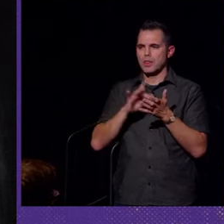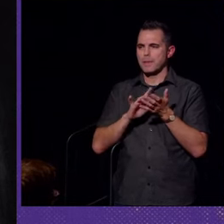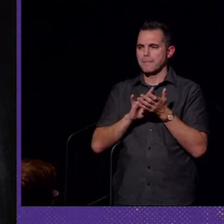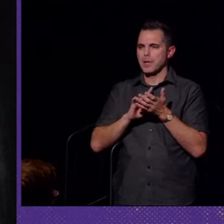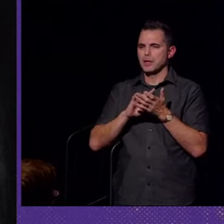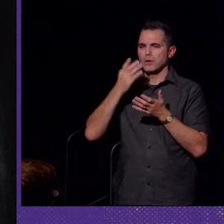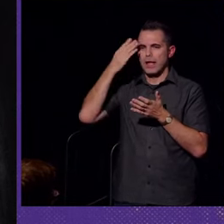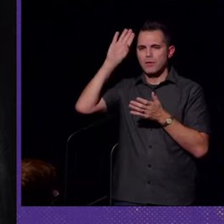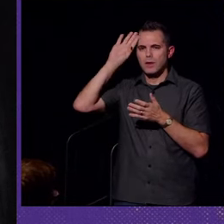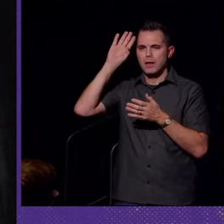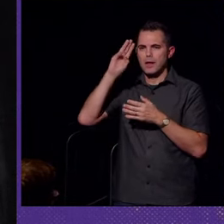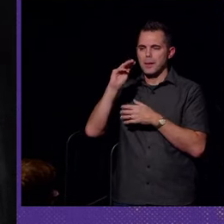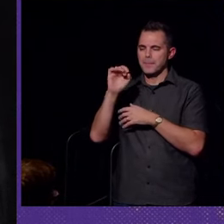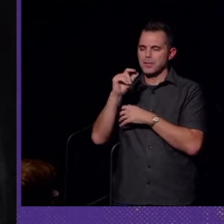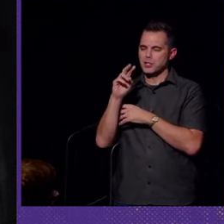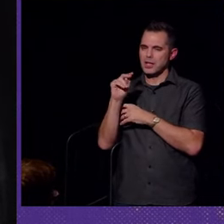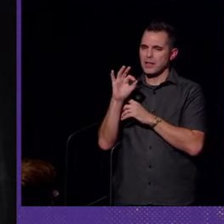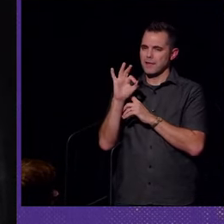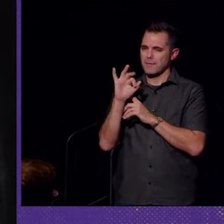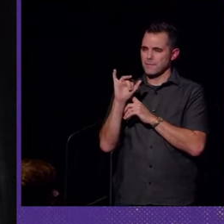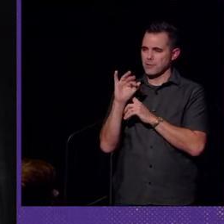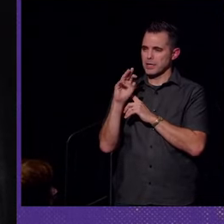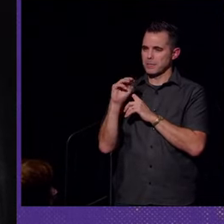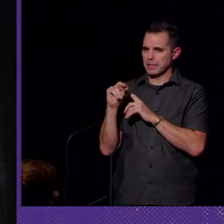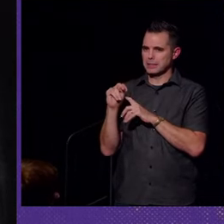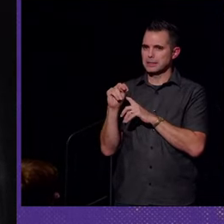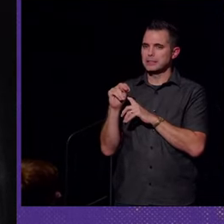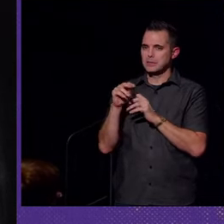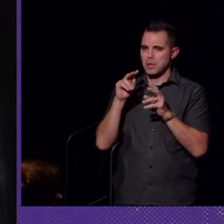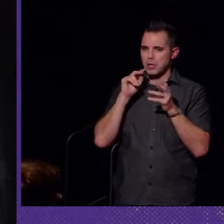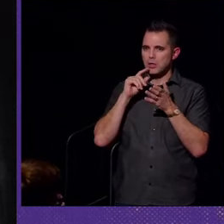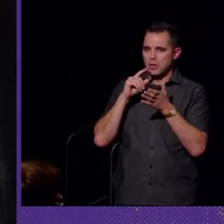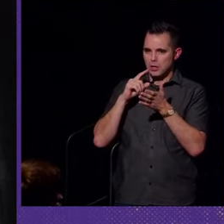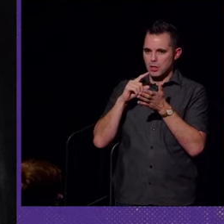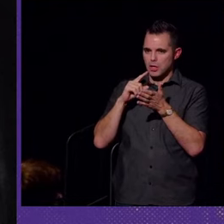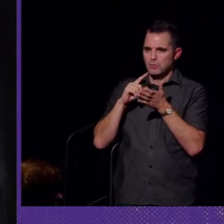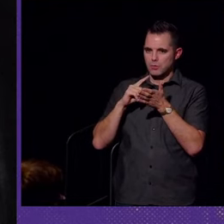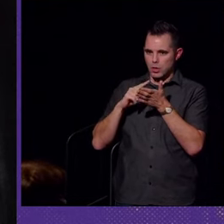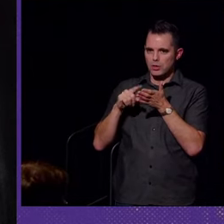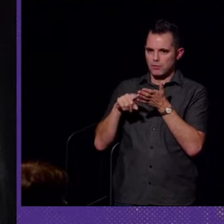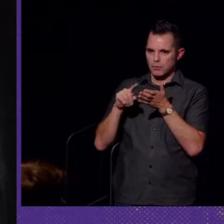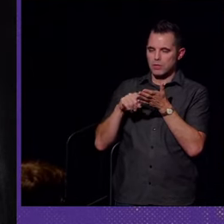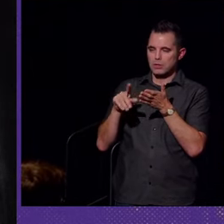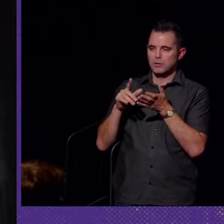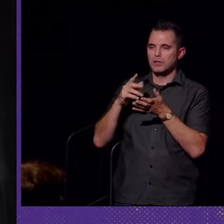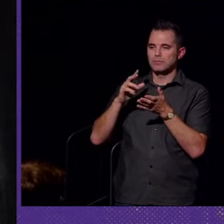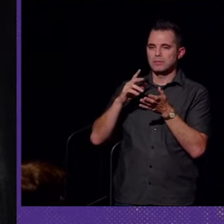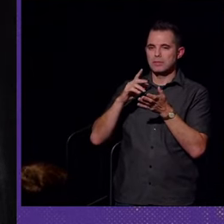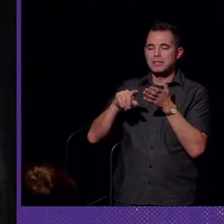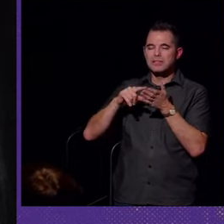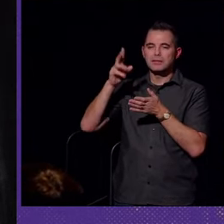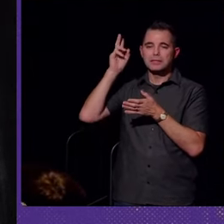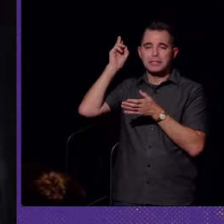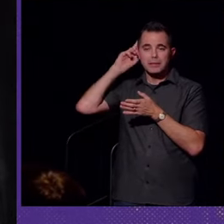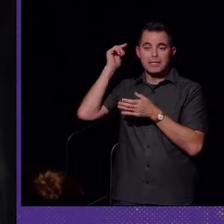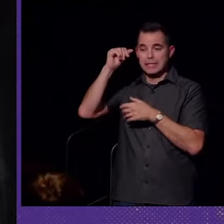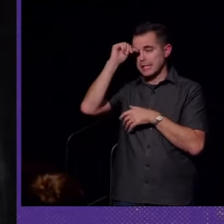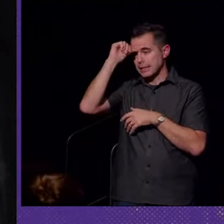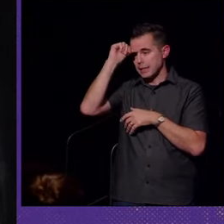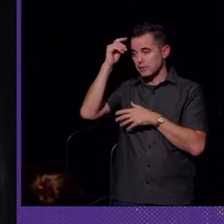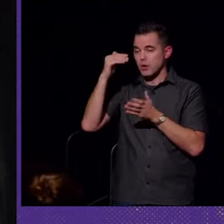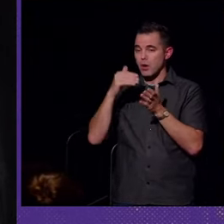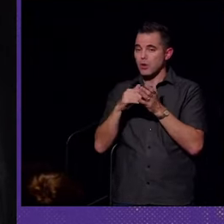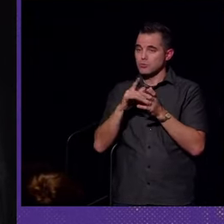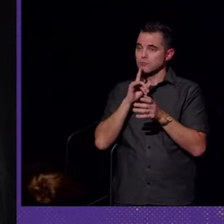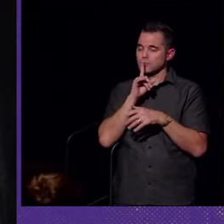anthropologist Mitchell Friedner has been looking into the, um, experiences of cochlear implants in India, which is